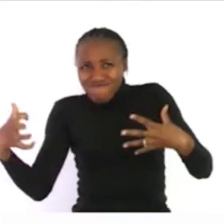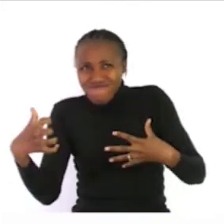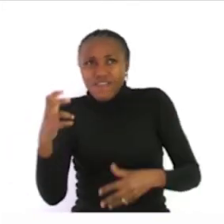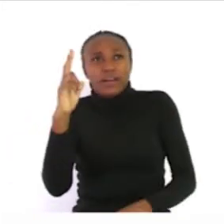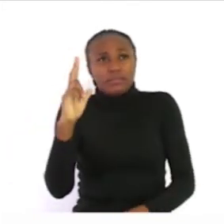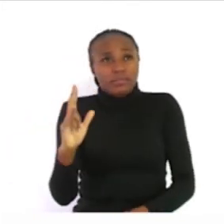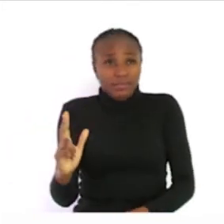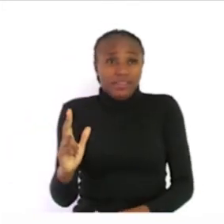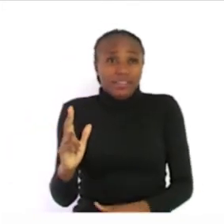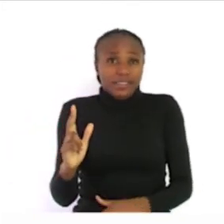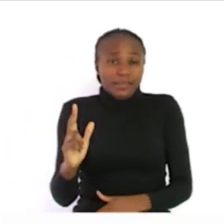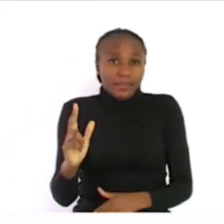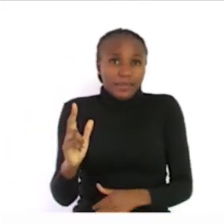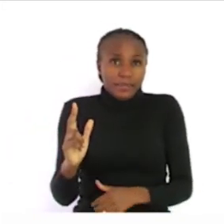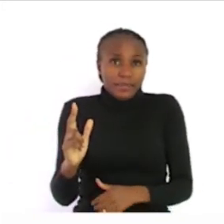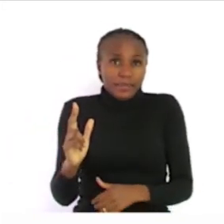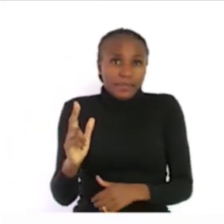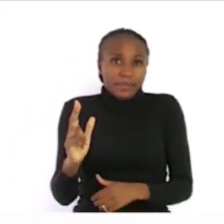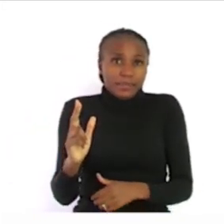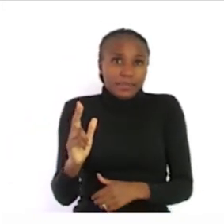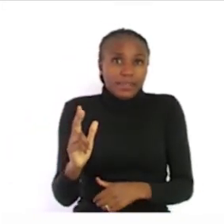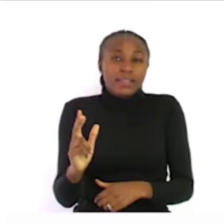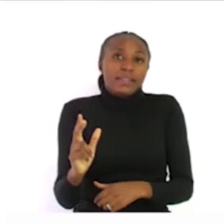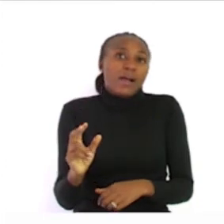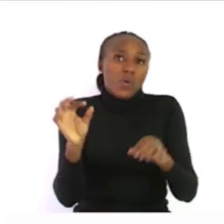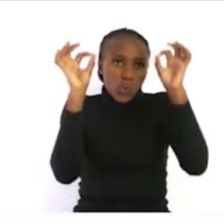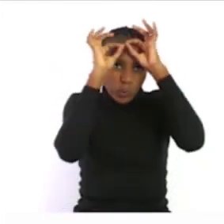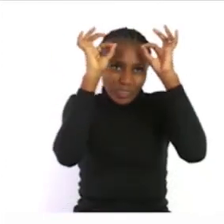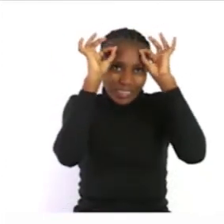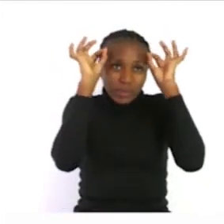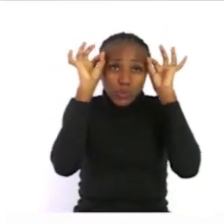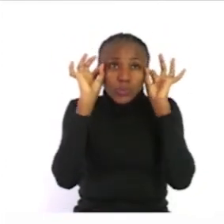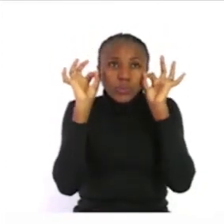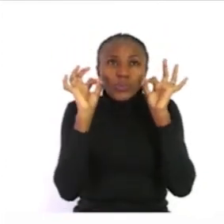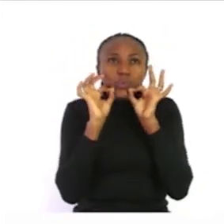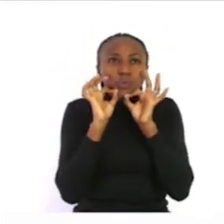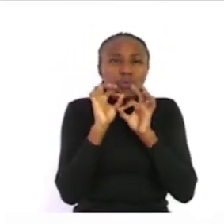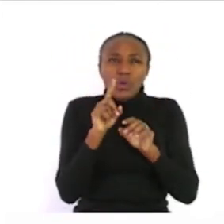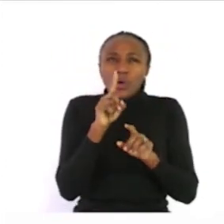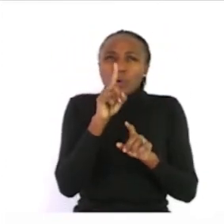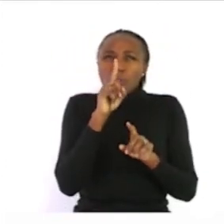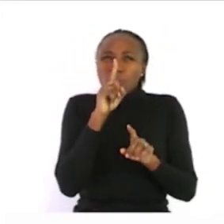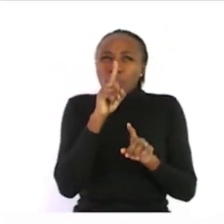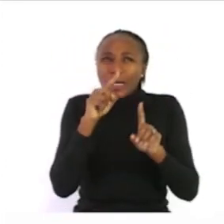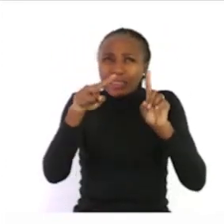and lastly there is chickenpox you will have high temperature